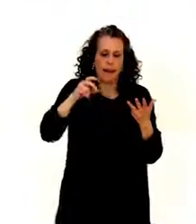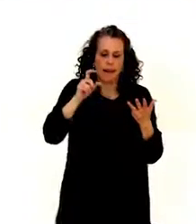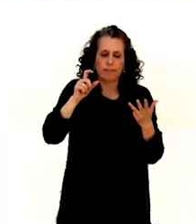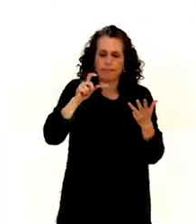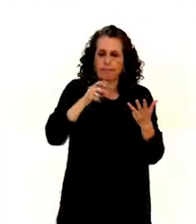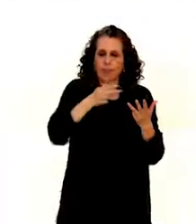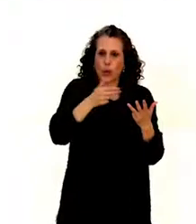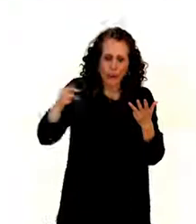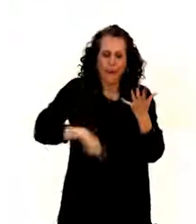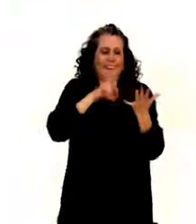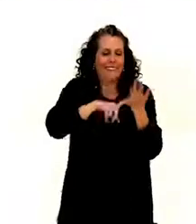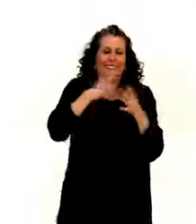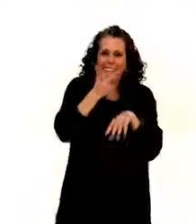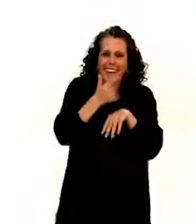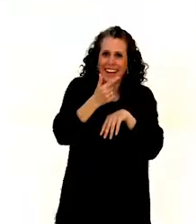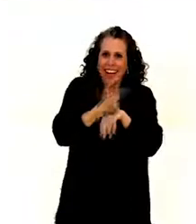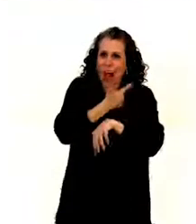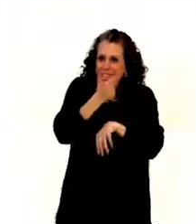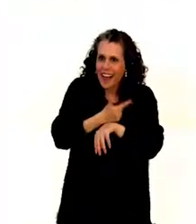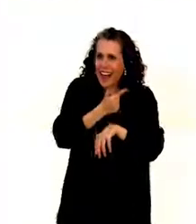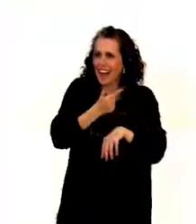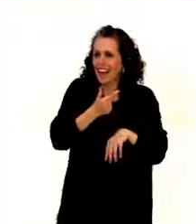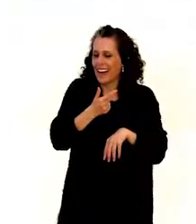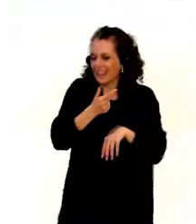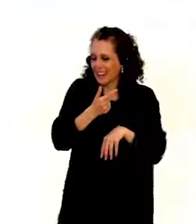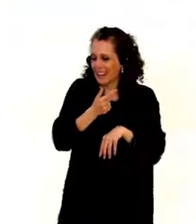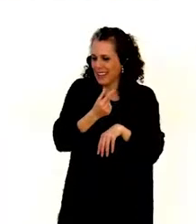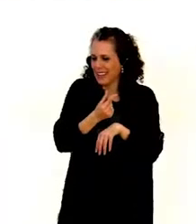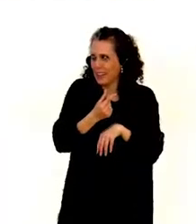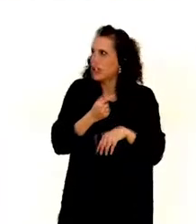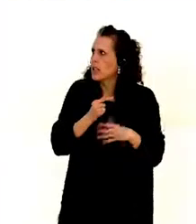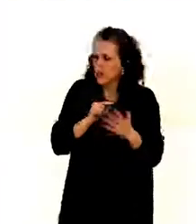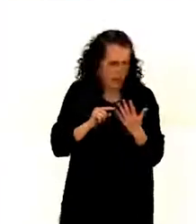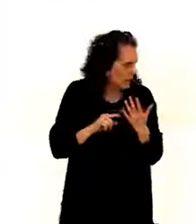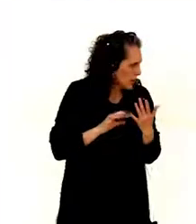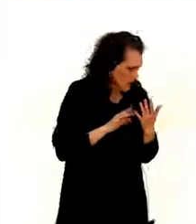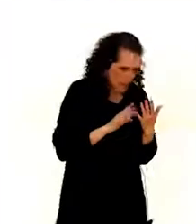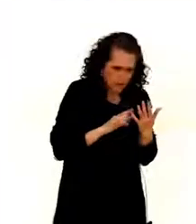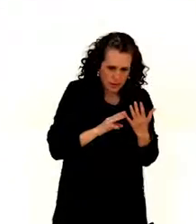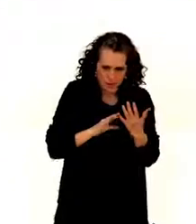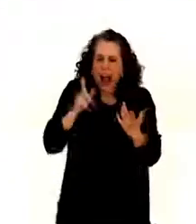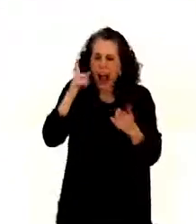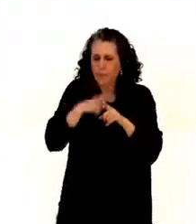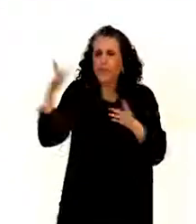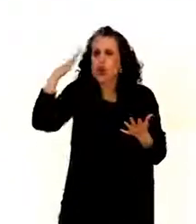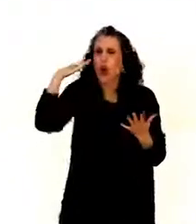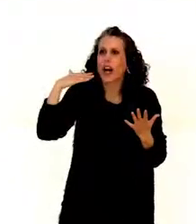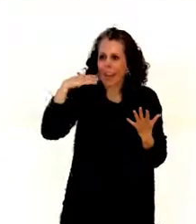Ghana, and from the Republic of Korea.